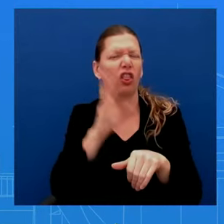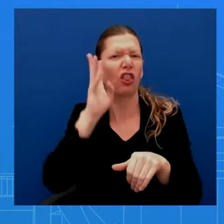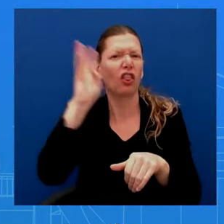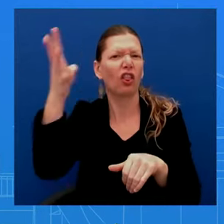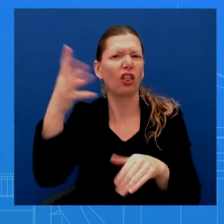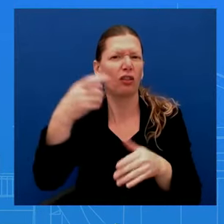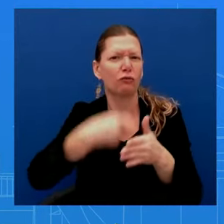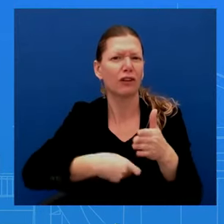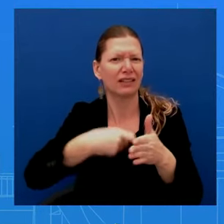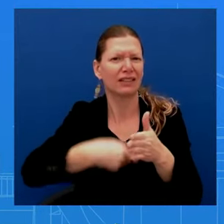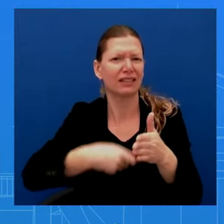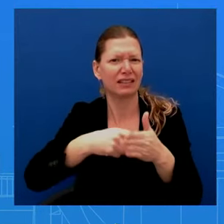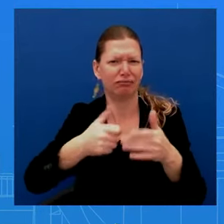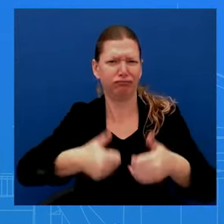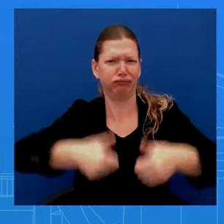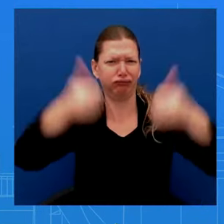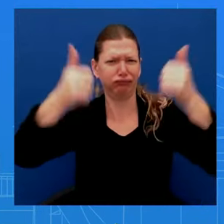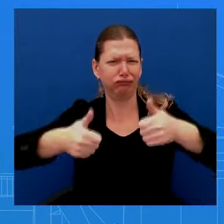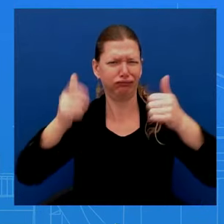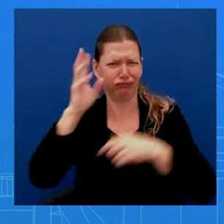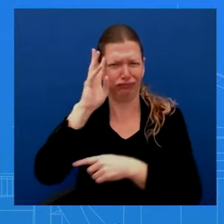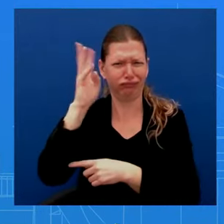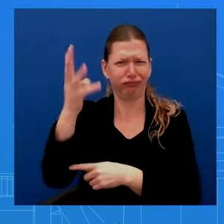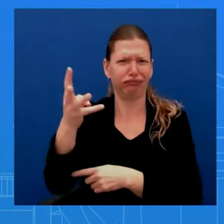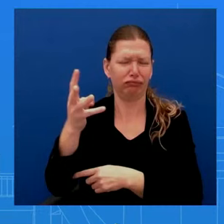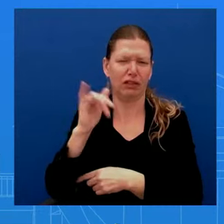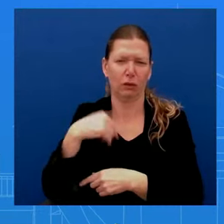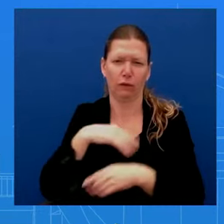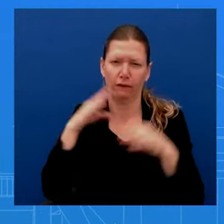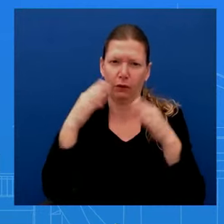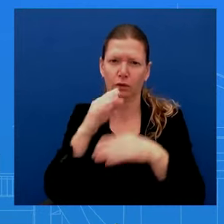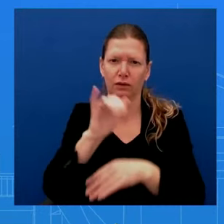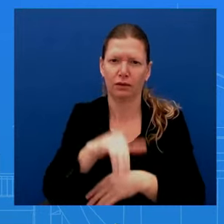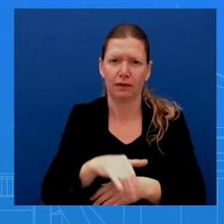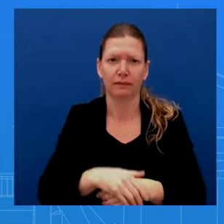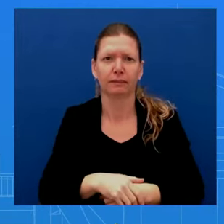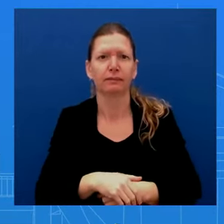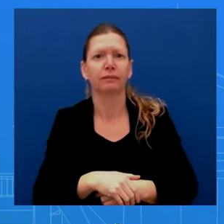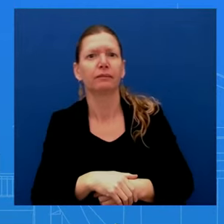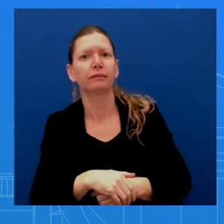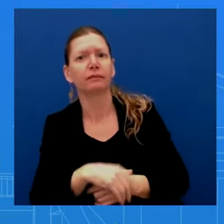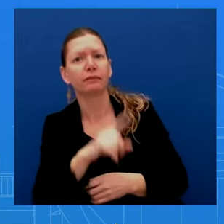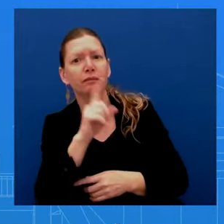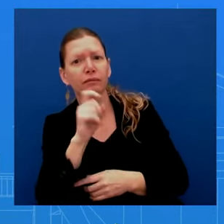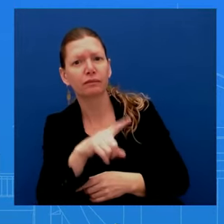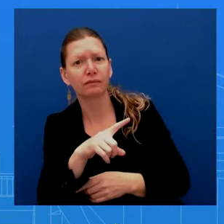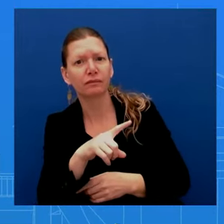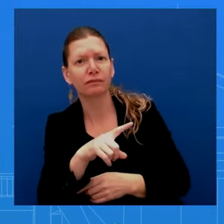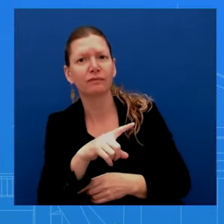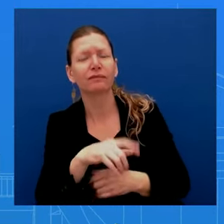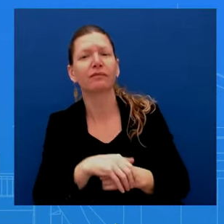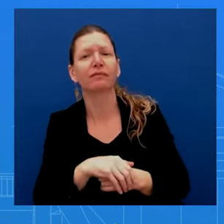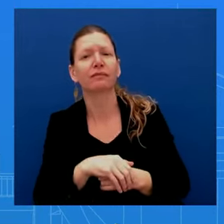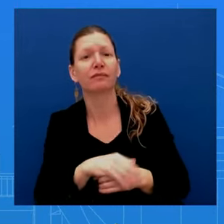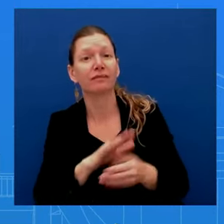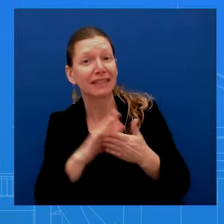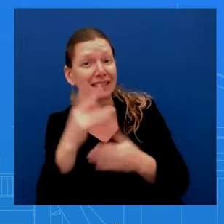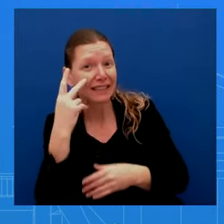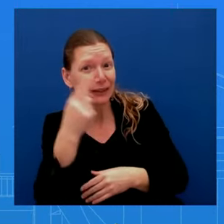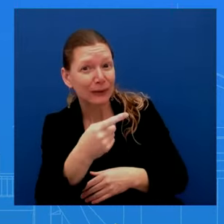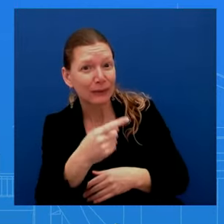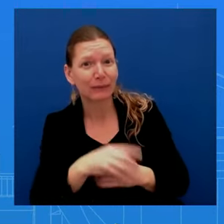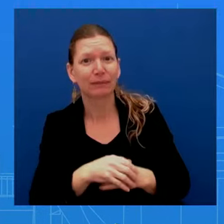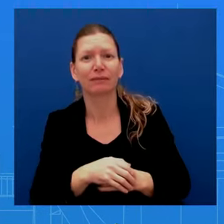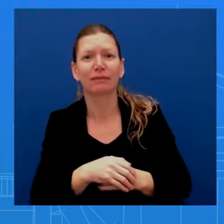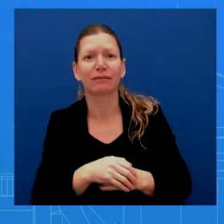Thank you, Leila. It's nice to see you. Can you talk to us a little bit about how your team is monitoring the situation in the Red Sea and what is